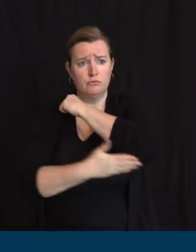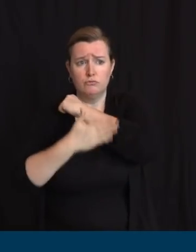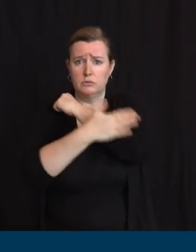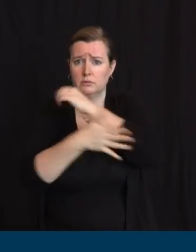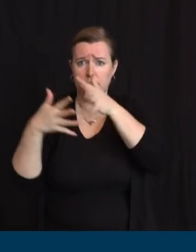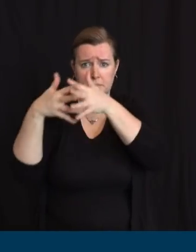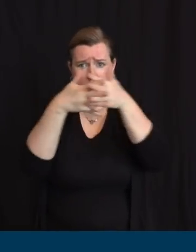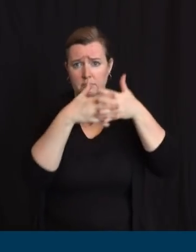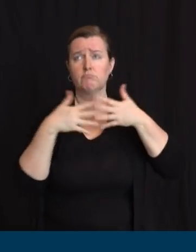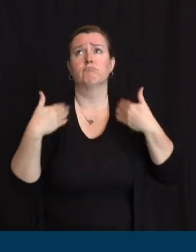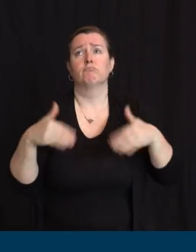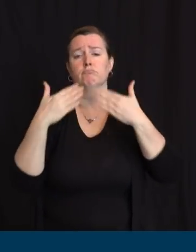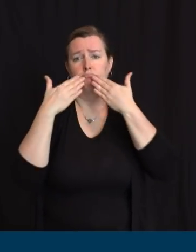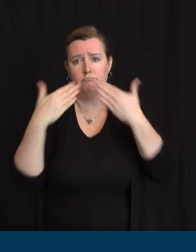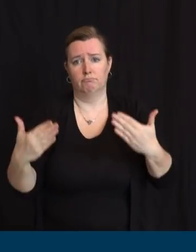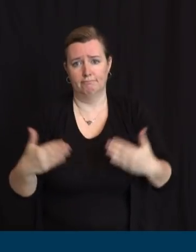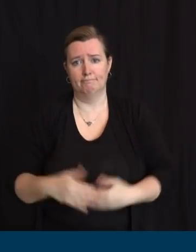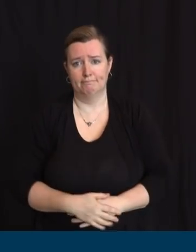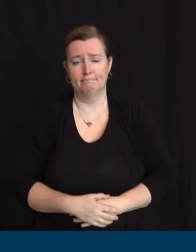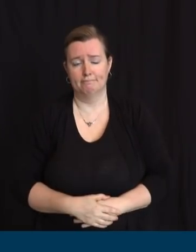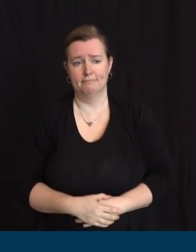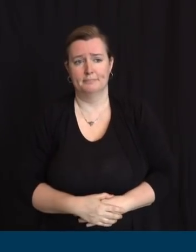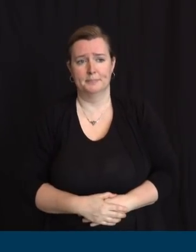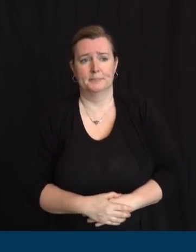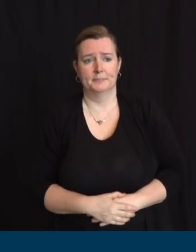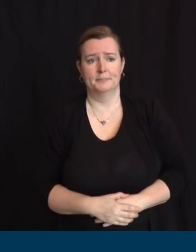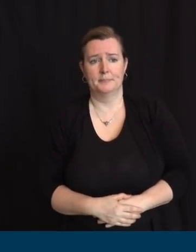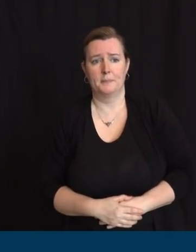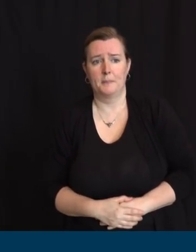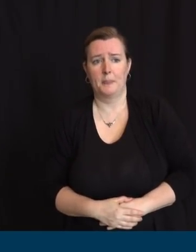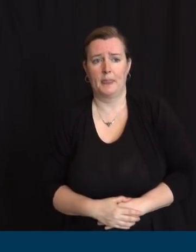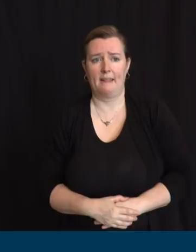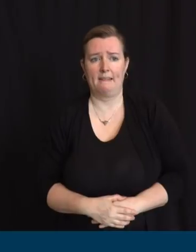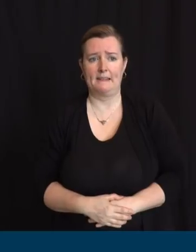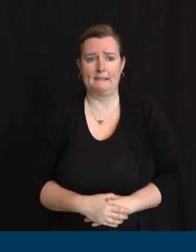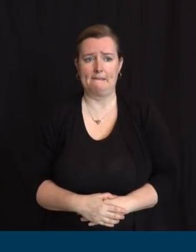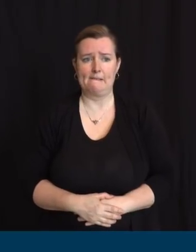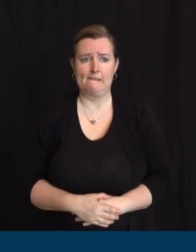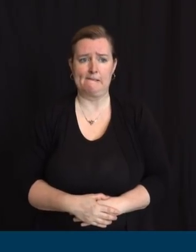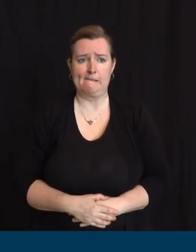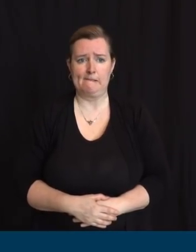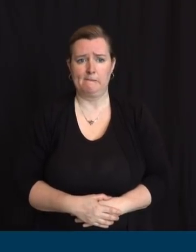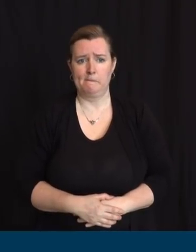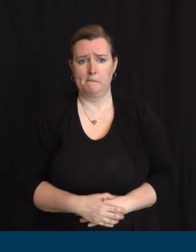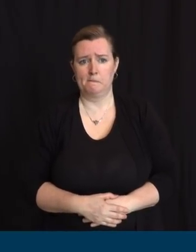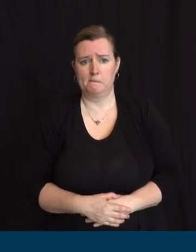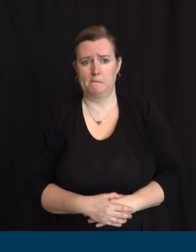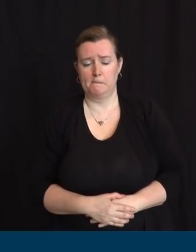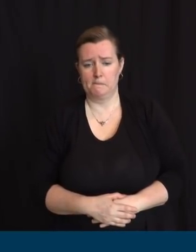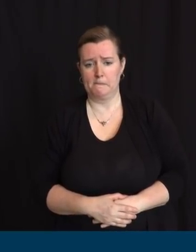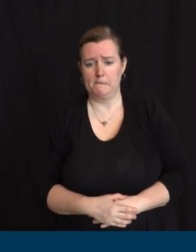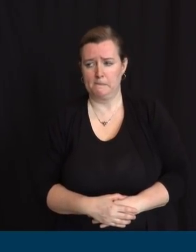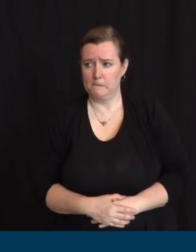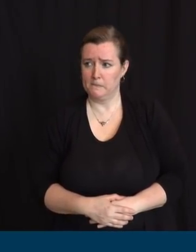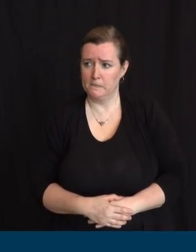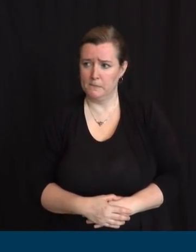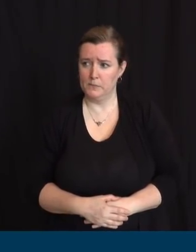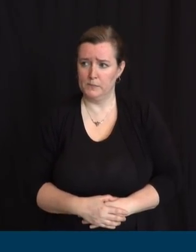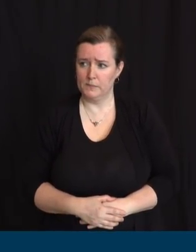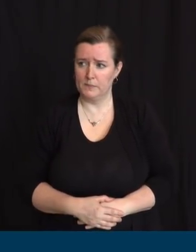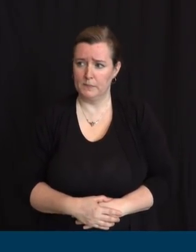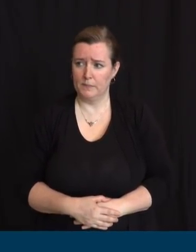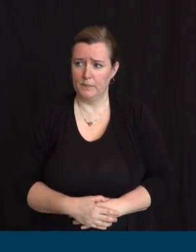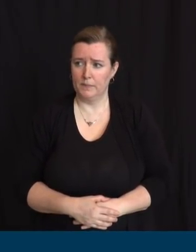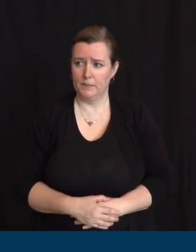Other conversations that I've had this morning, a couple I would highlight. One is the Consul General for the People's Republic of China